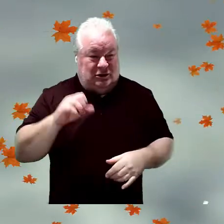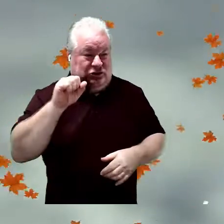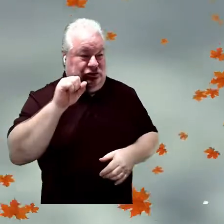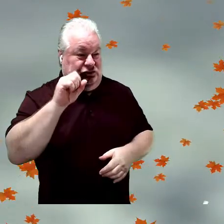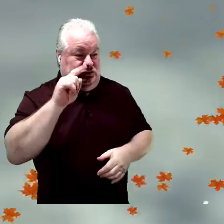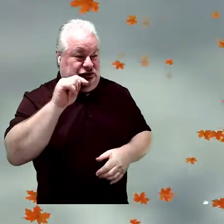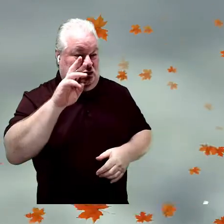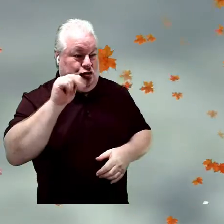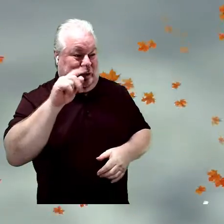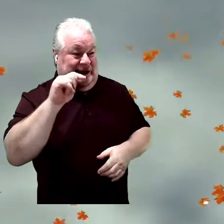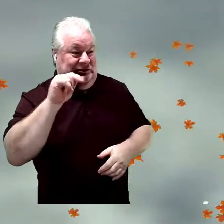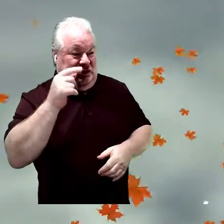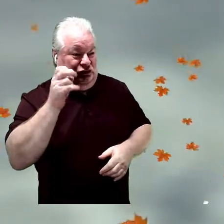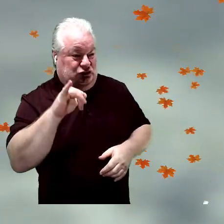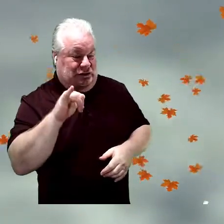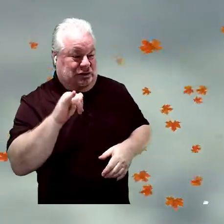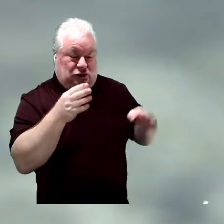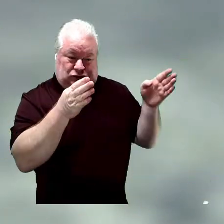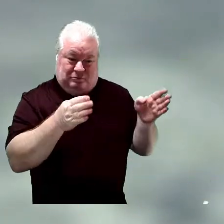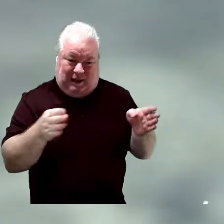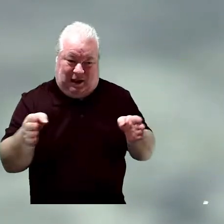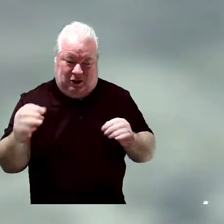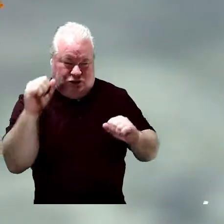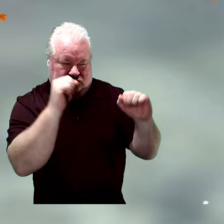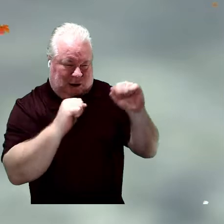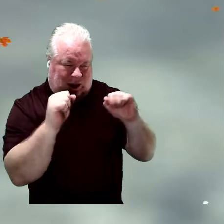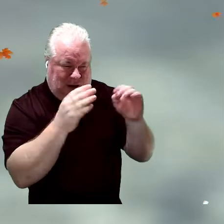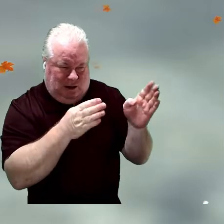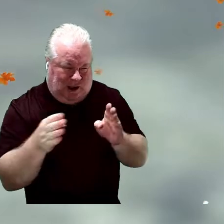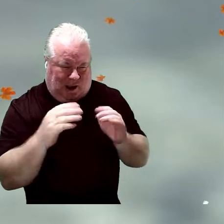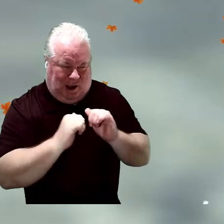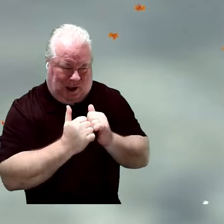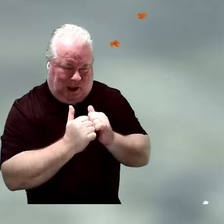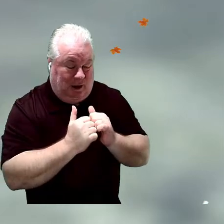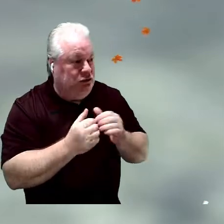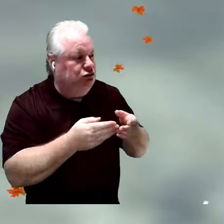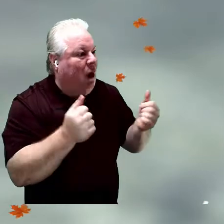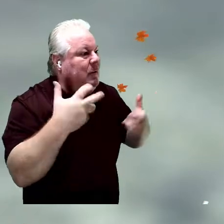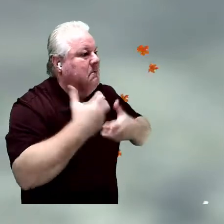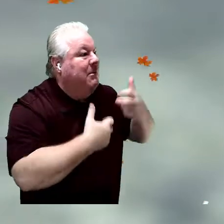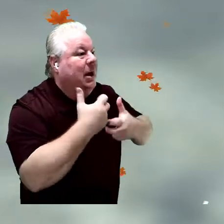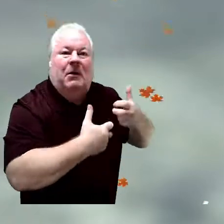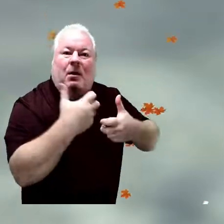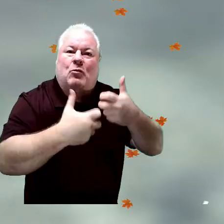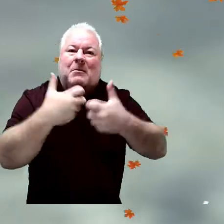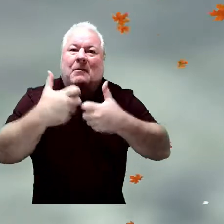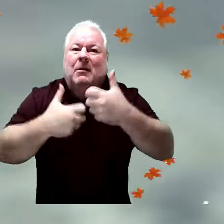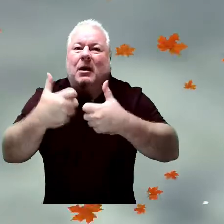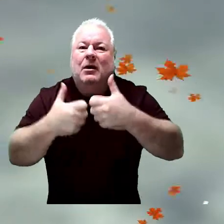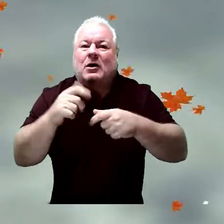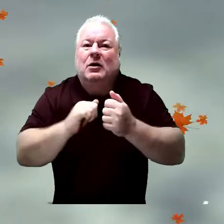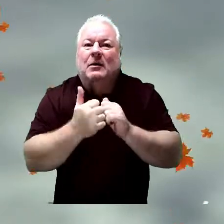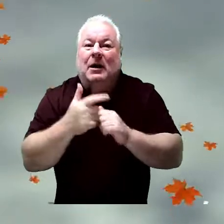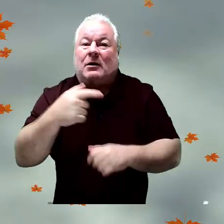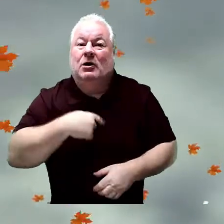A strategy is a plan. A plan to help solve a problem. We can come up with a new strategy